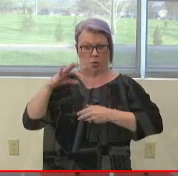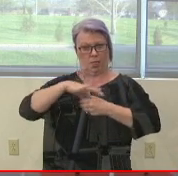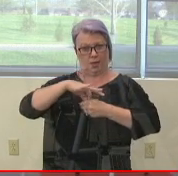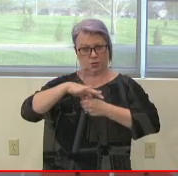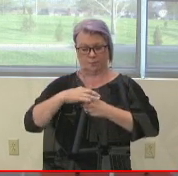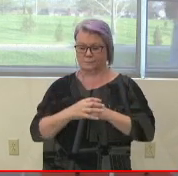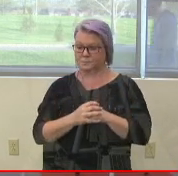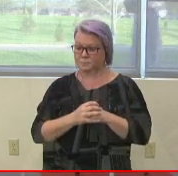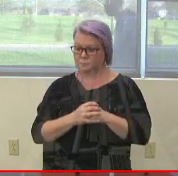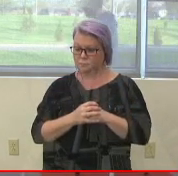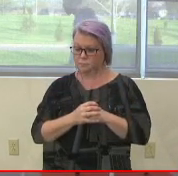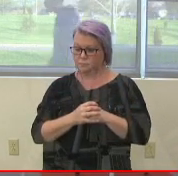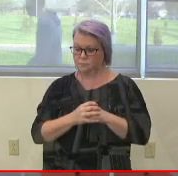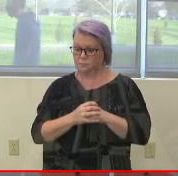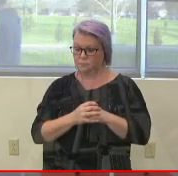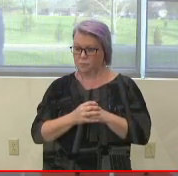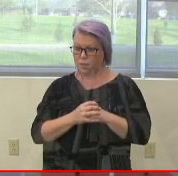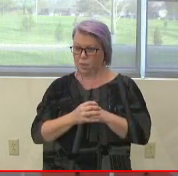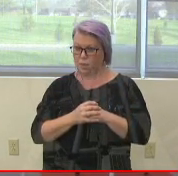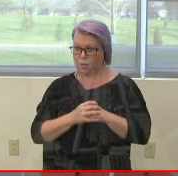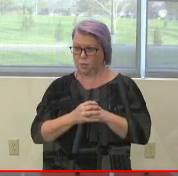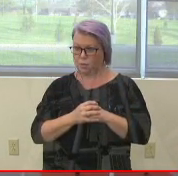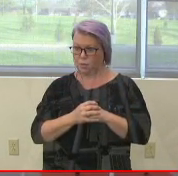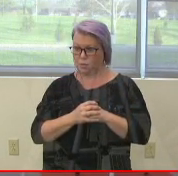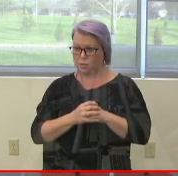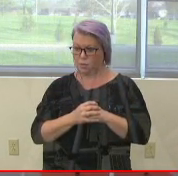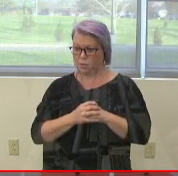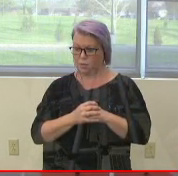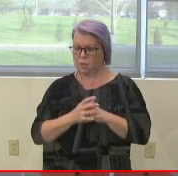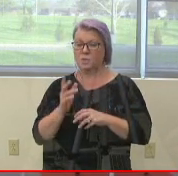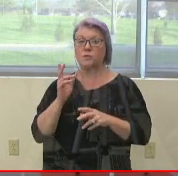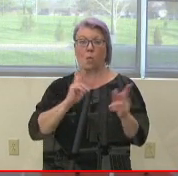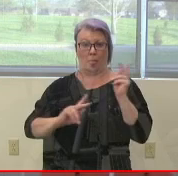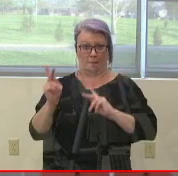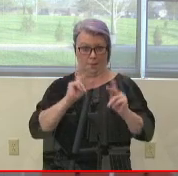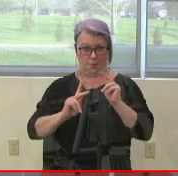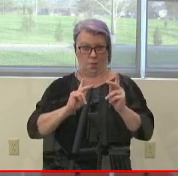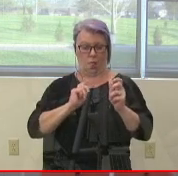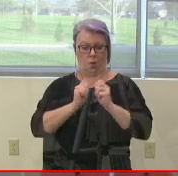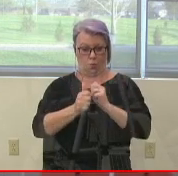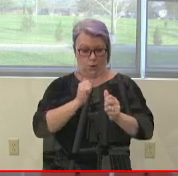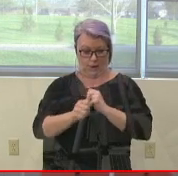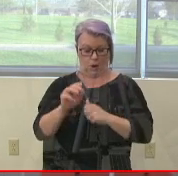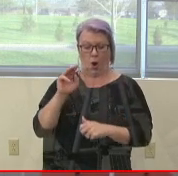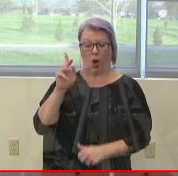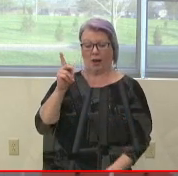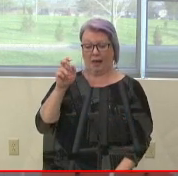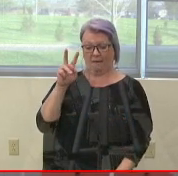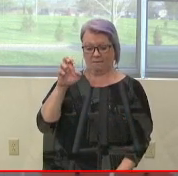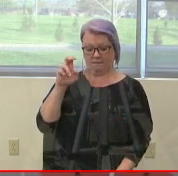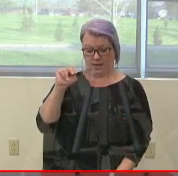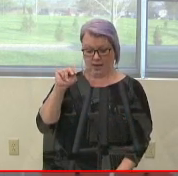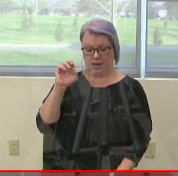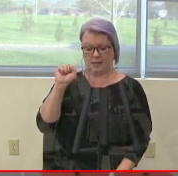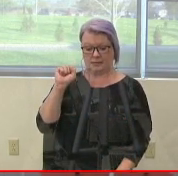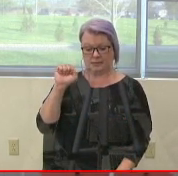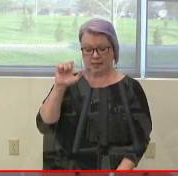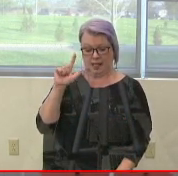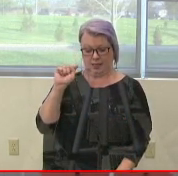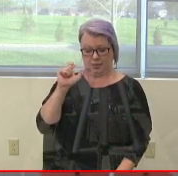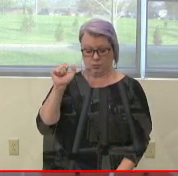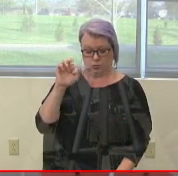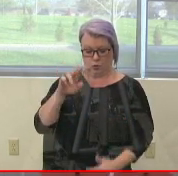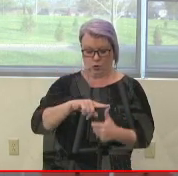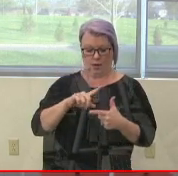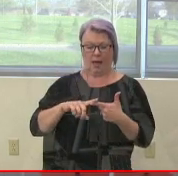Parkway school district. The candidates in order to filing are Kevin Seltzer and Matthew Schindler. Due to two candidates